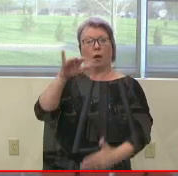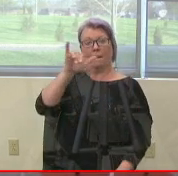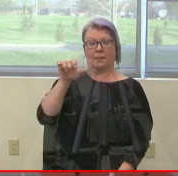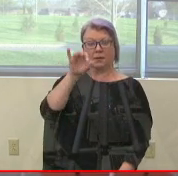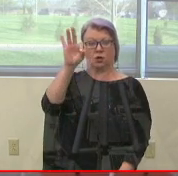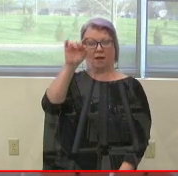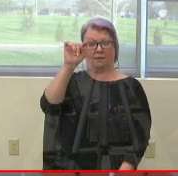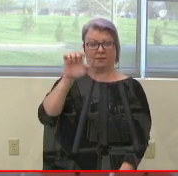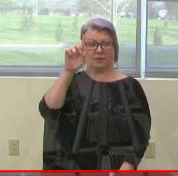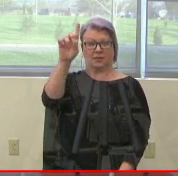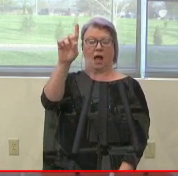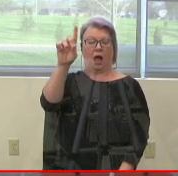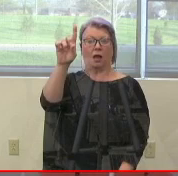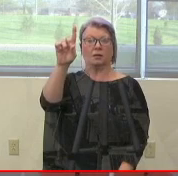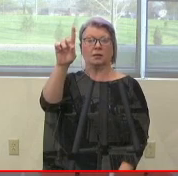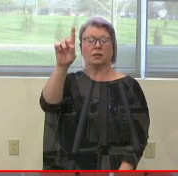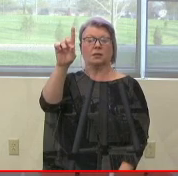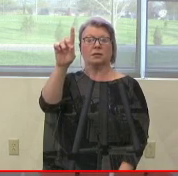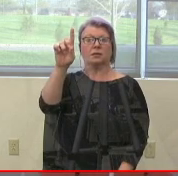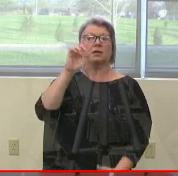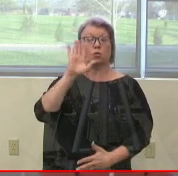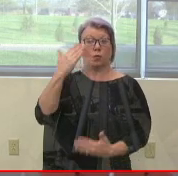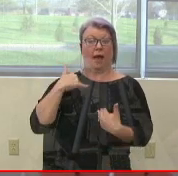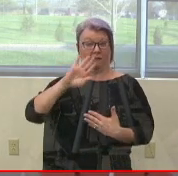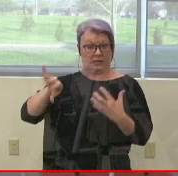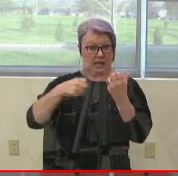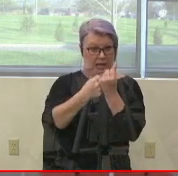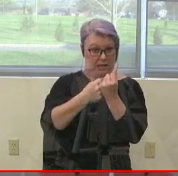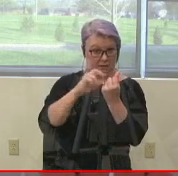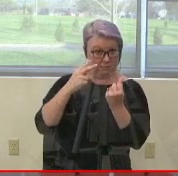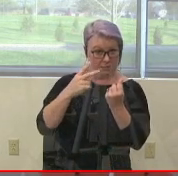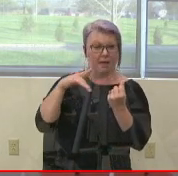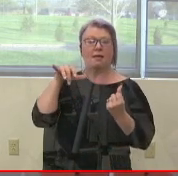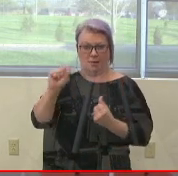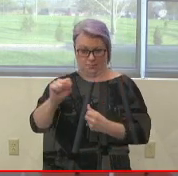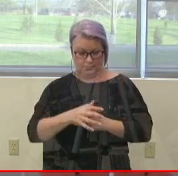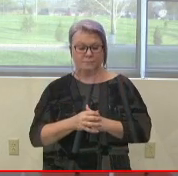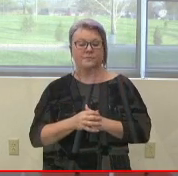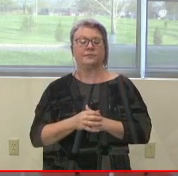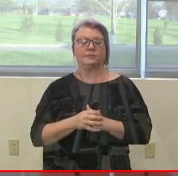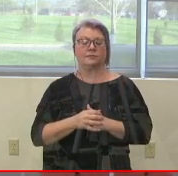Do we have a second? I second. All right, Christy.